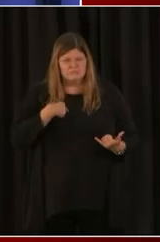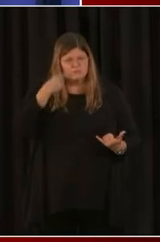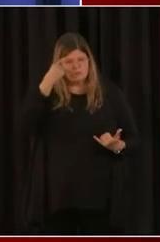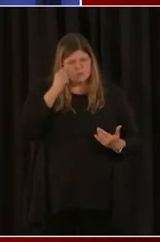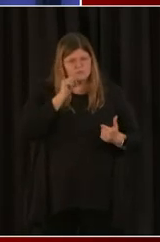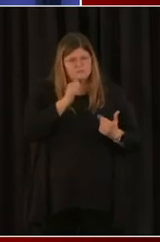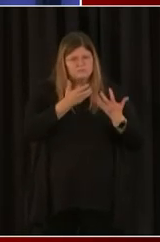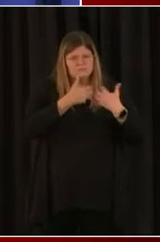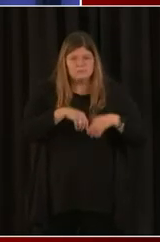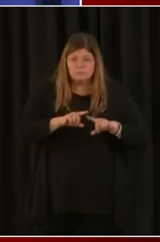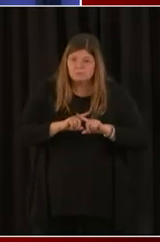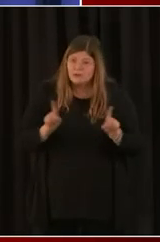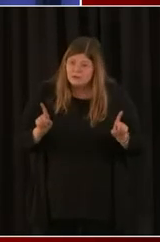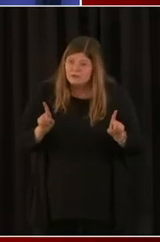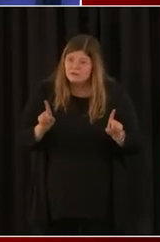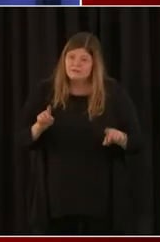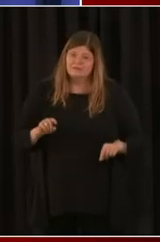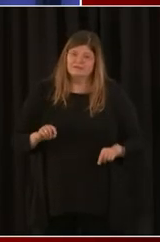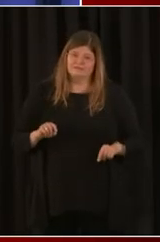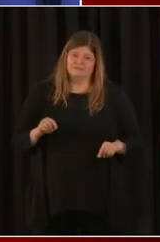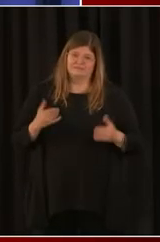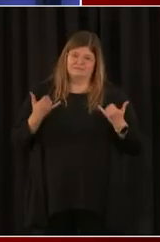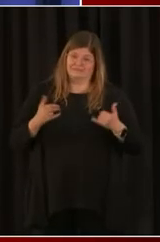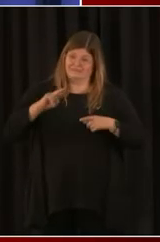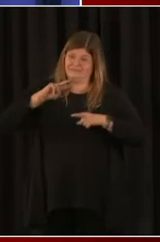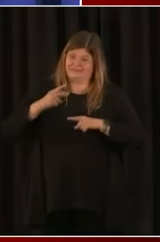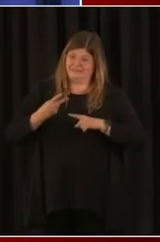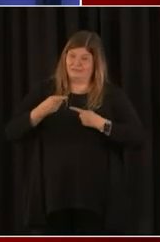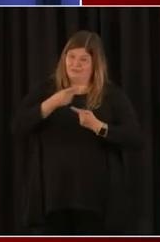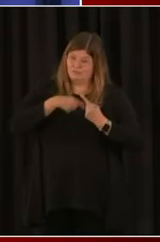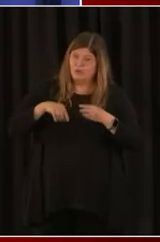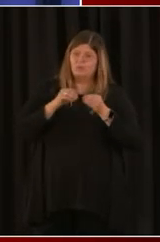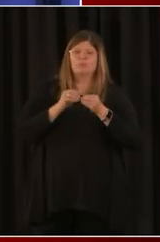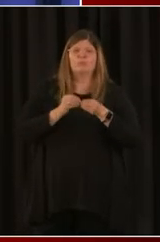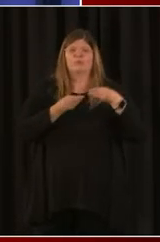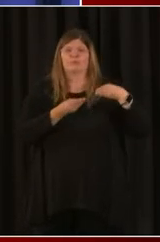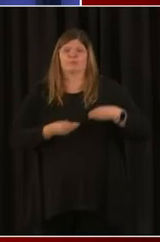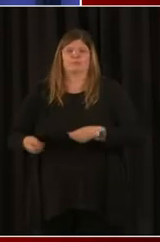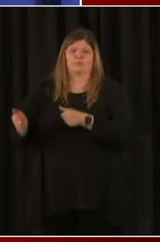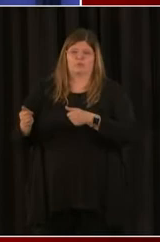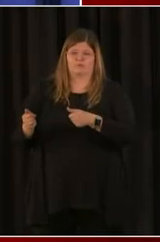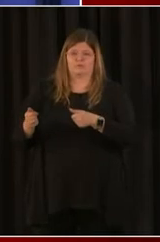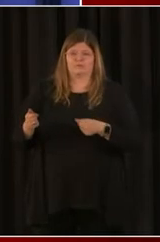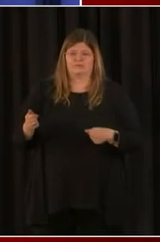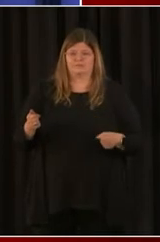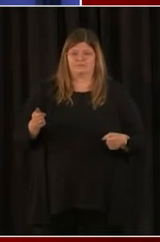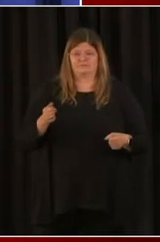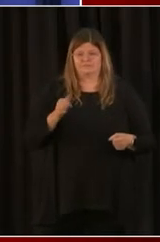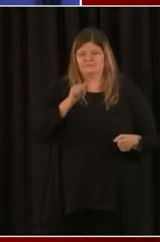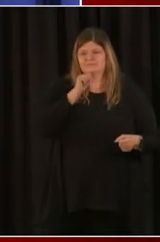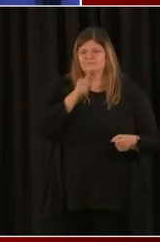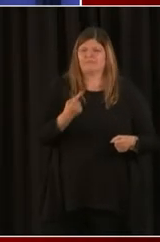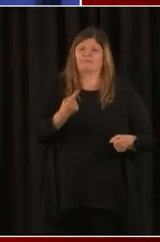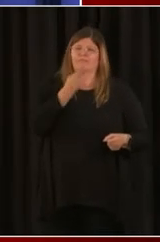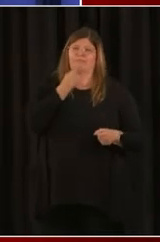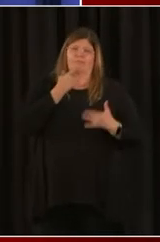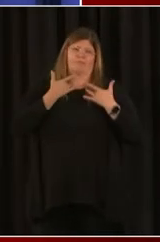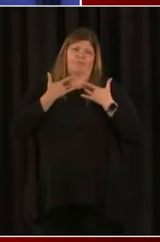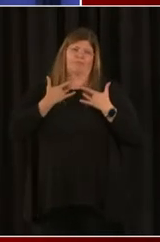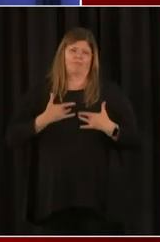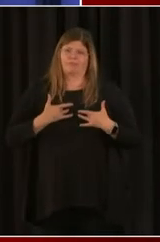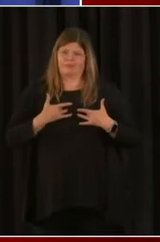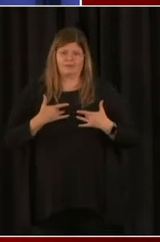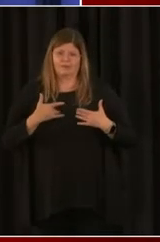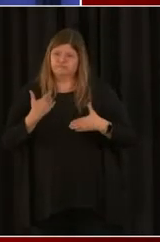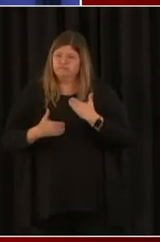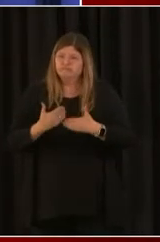I think that this second round will be smoother. You know, don't let a defeatist attitude stop you from going for every resource